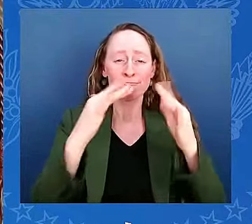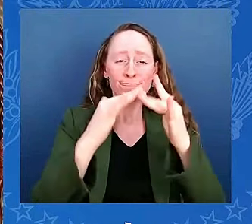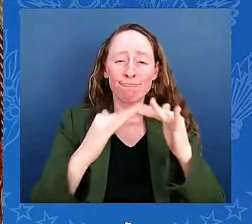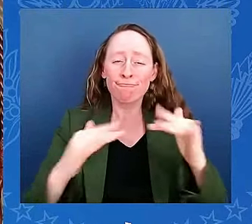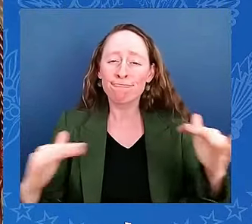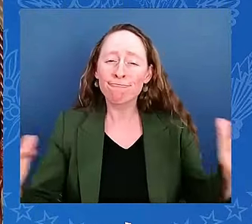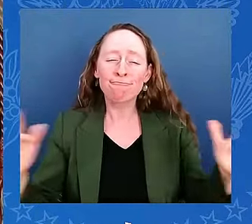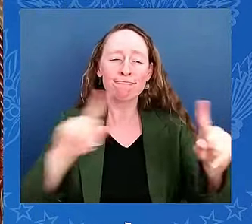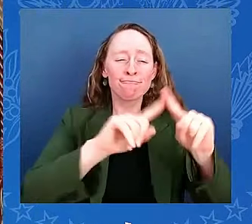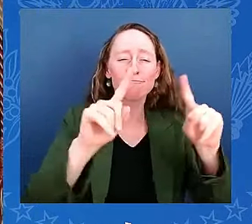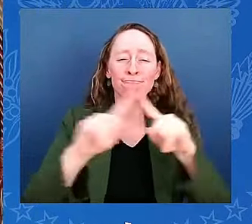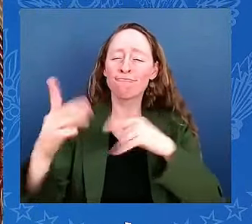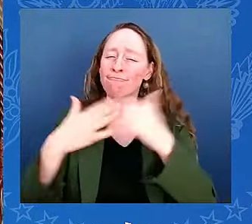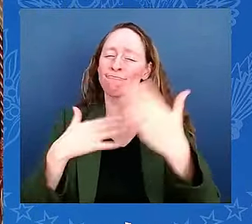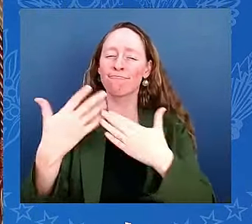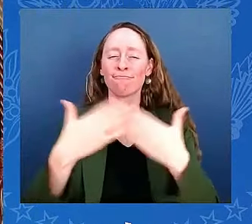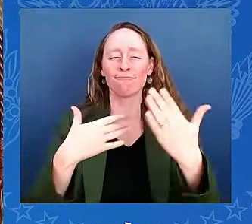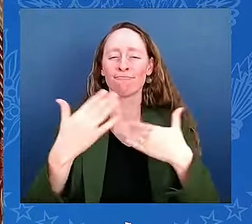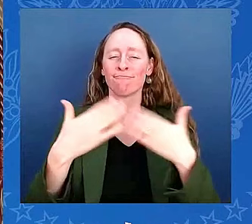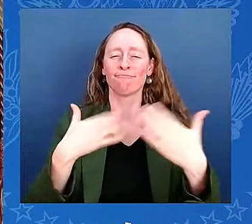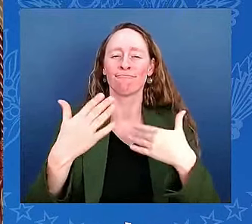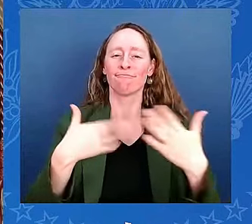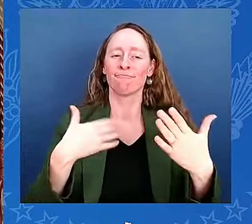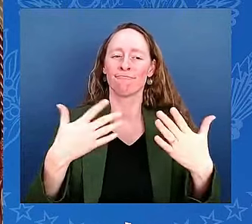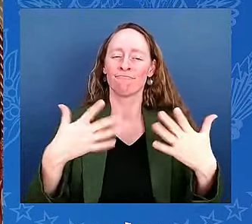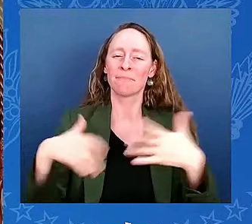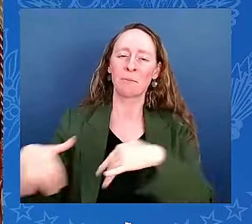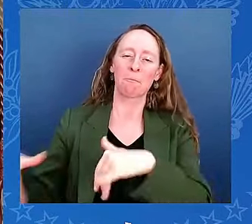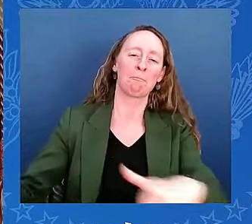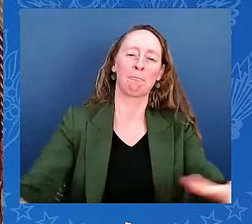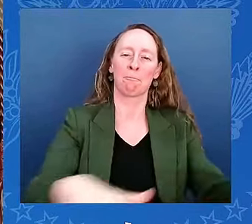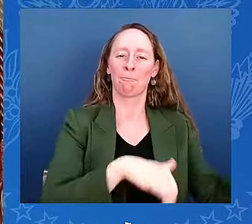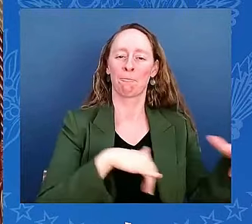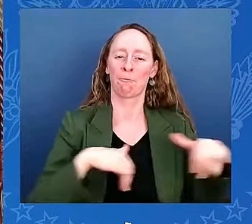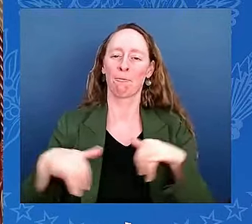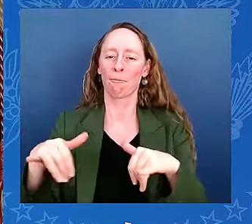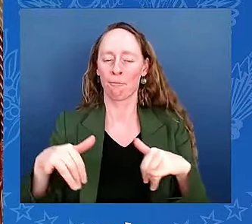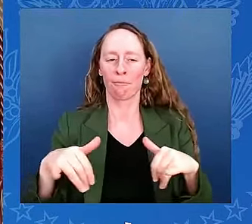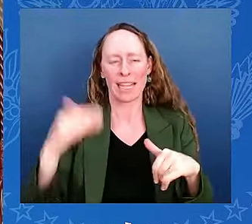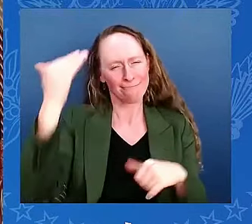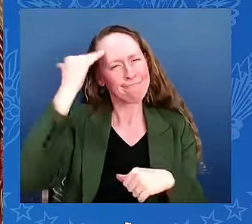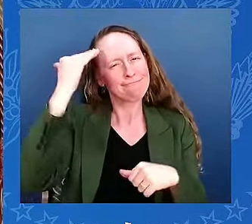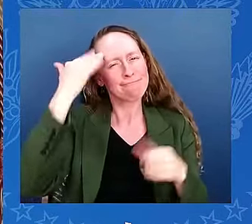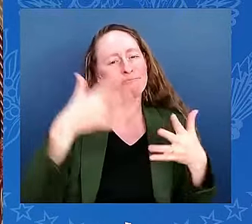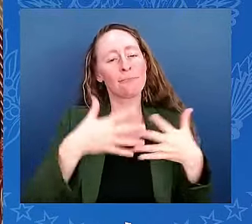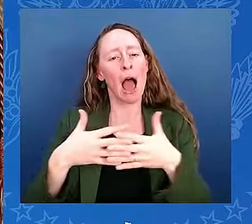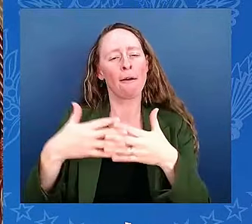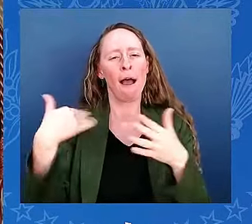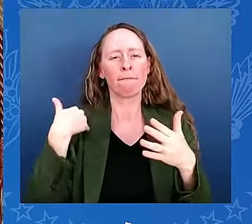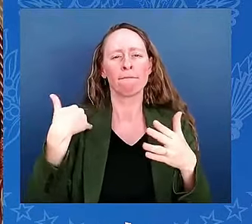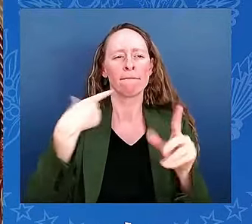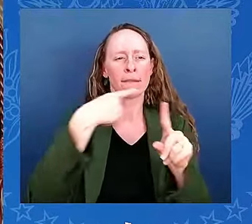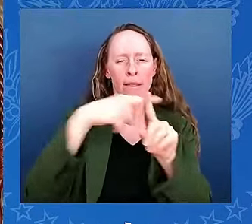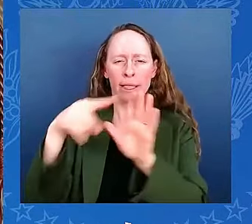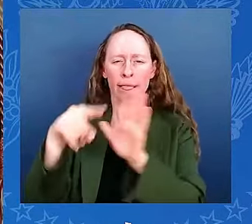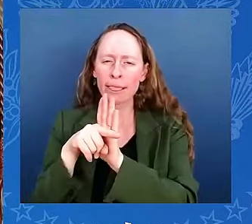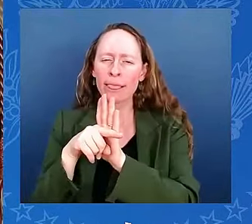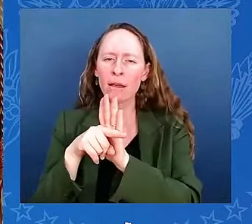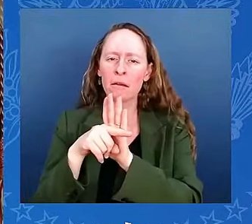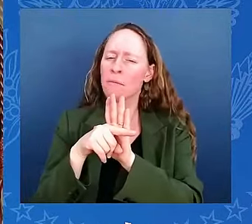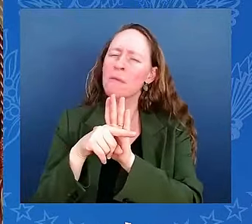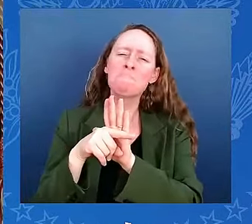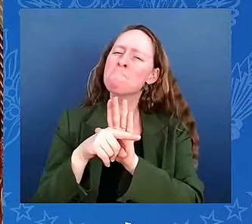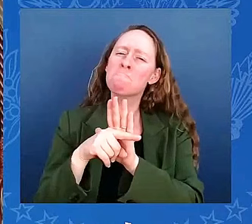To see the imperfections in our country but still work hard to build a community where everyone cares for one another.